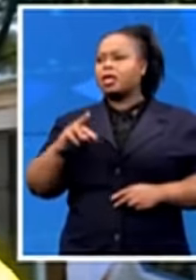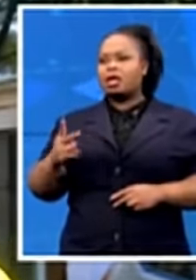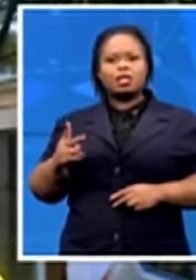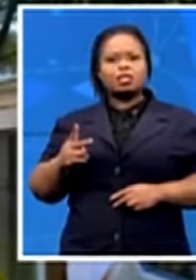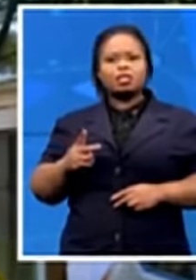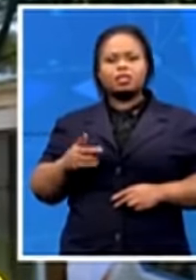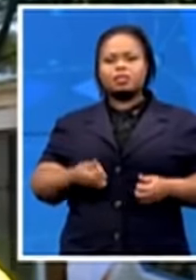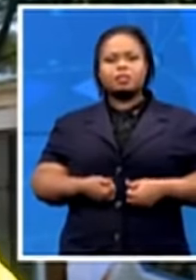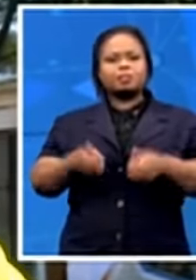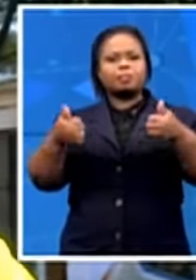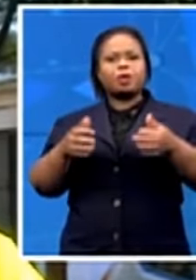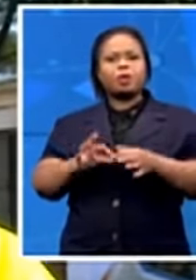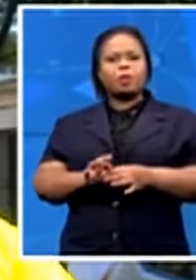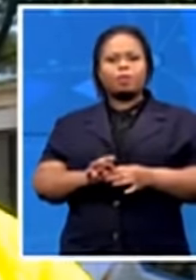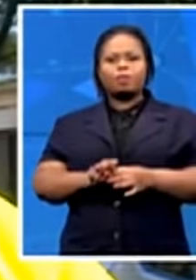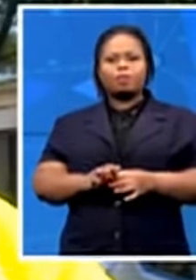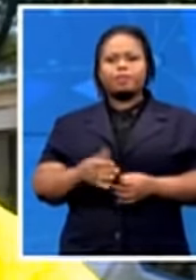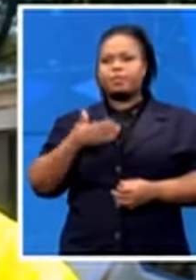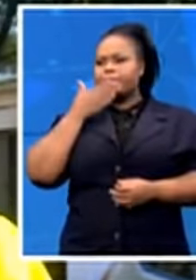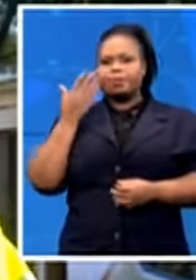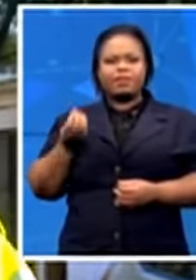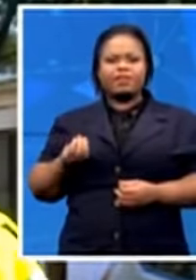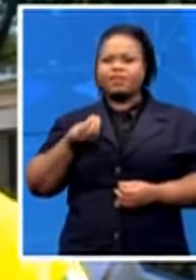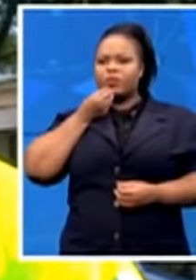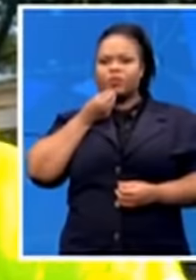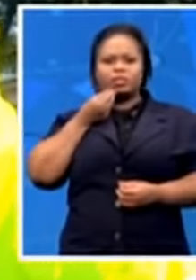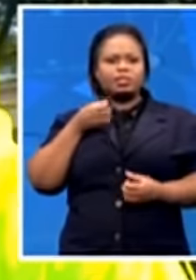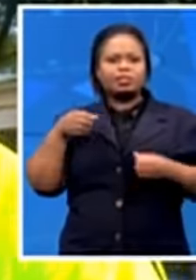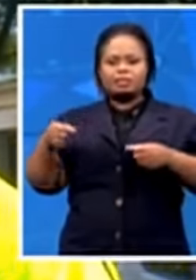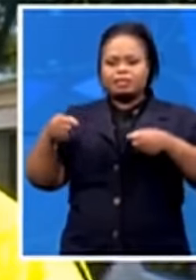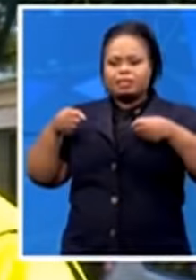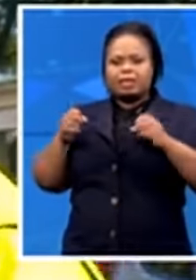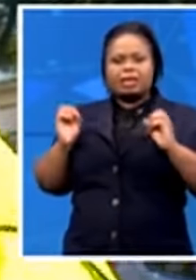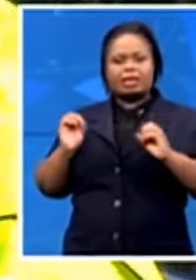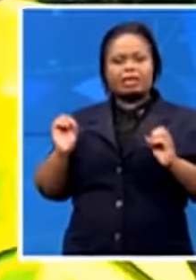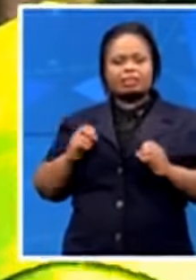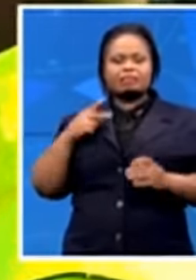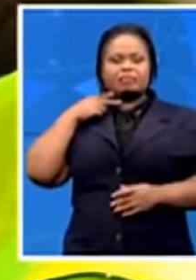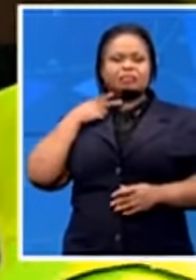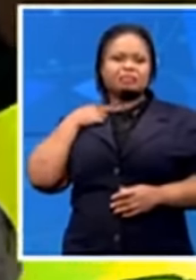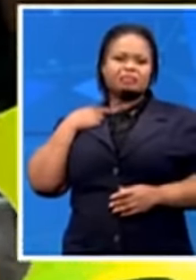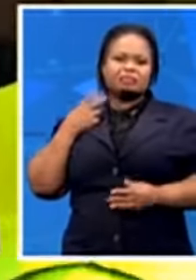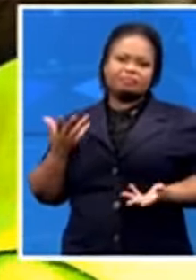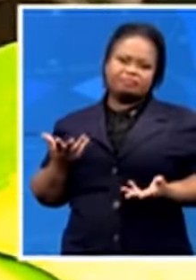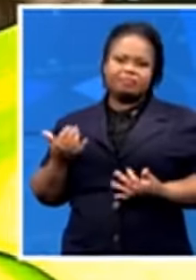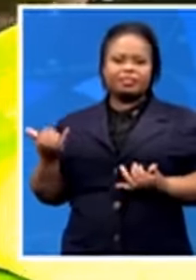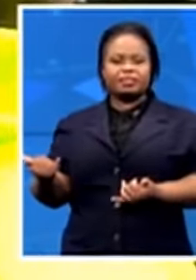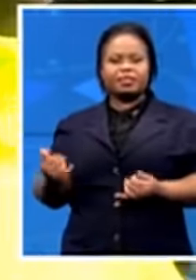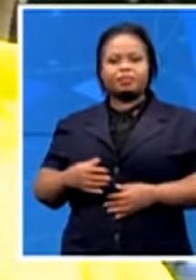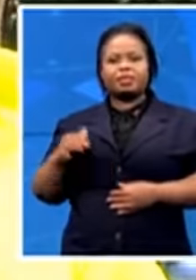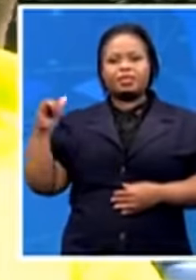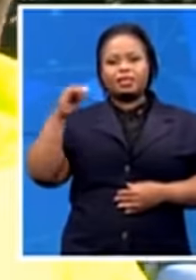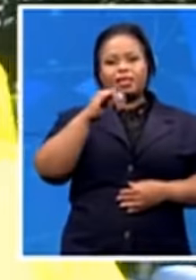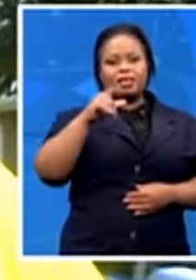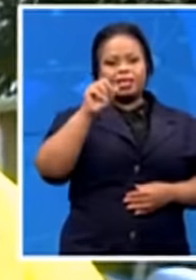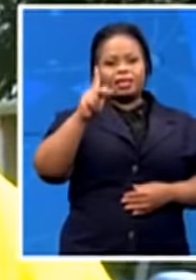-handed, devastated. But I just want to bring in Air Link CEO, Roger. Talk to us about